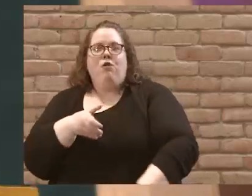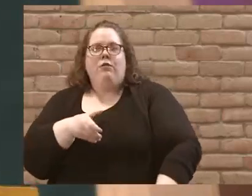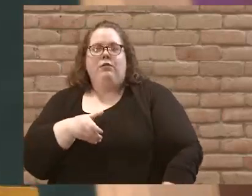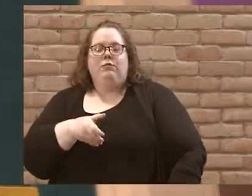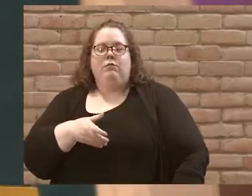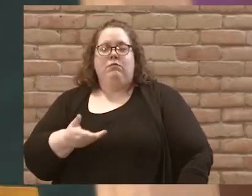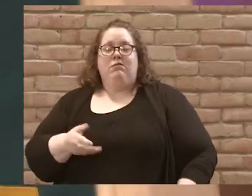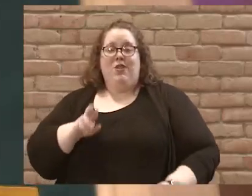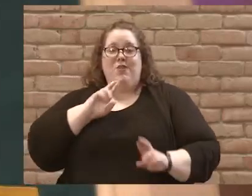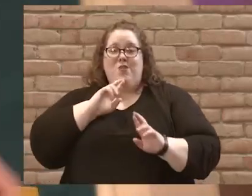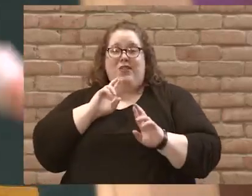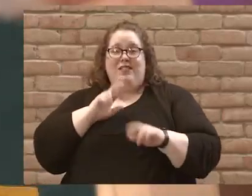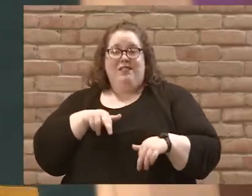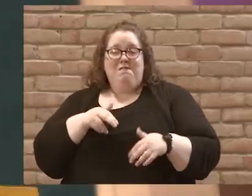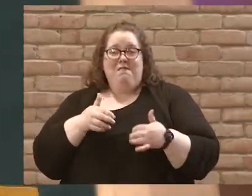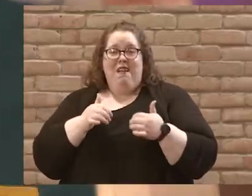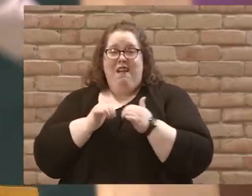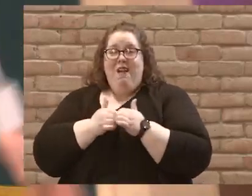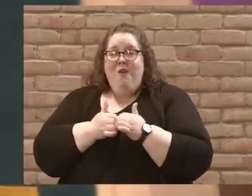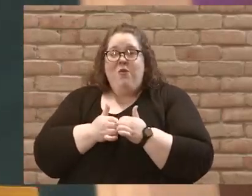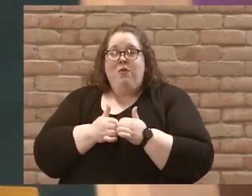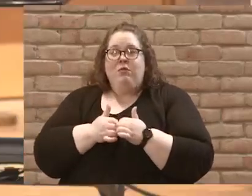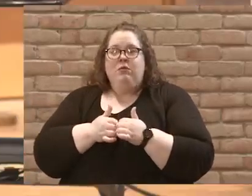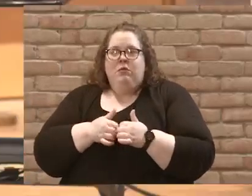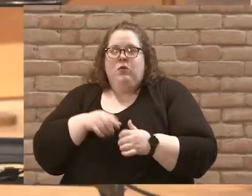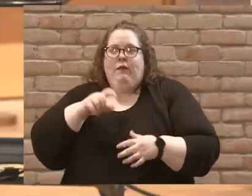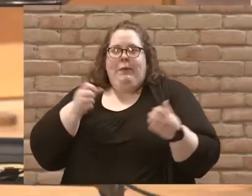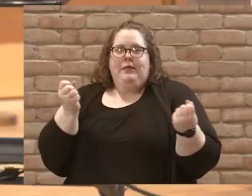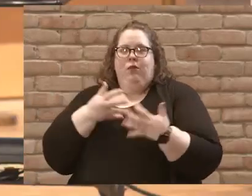that is to be terrified.